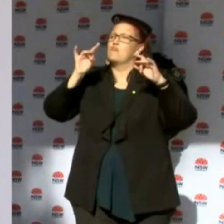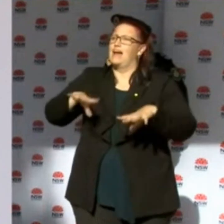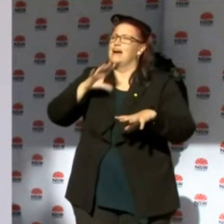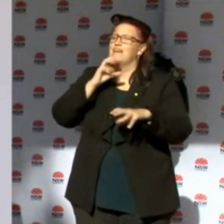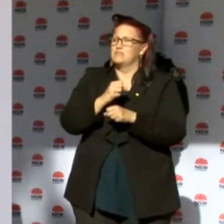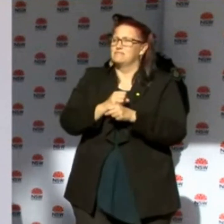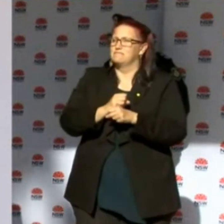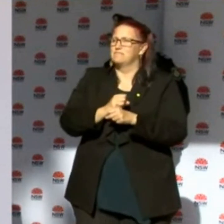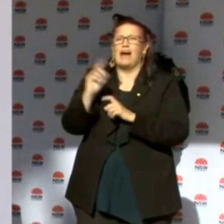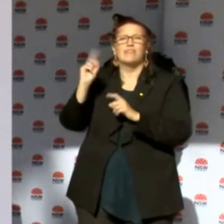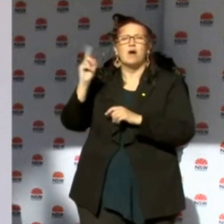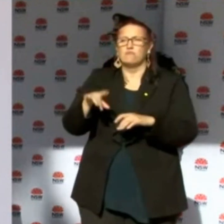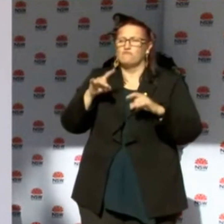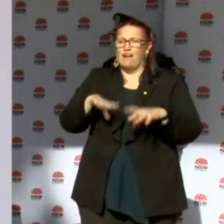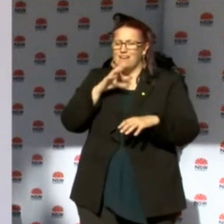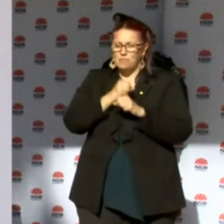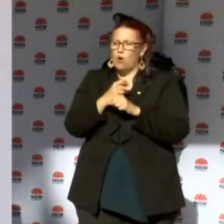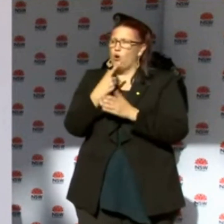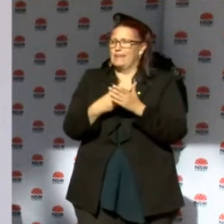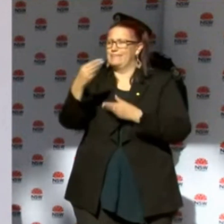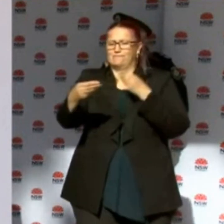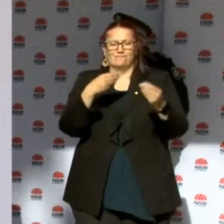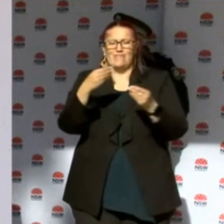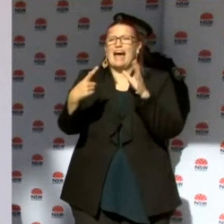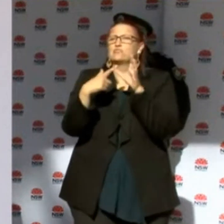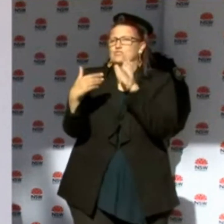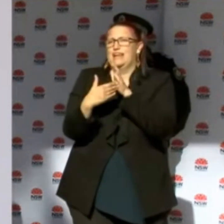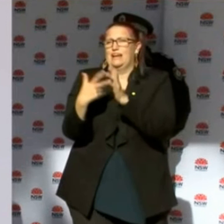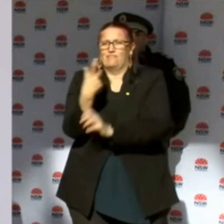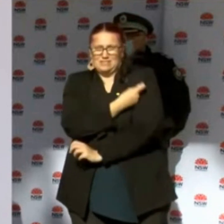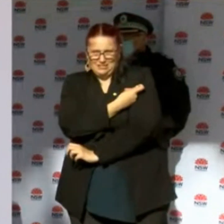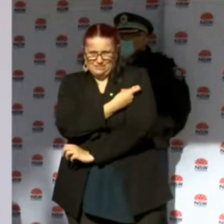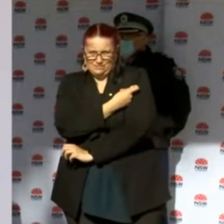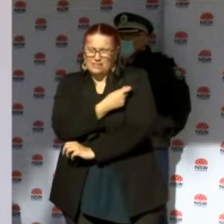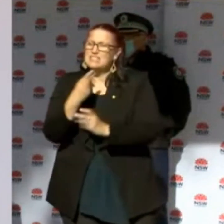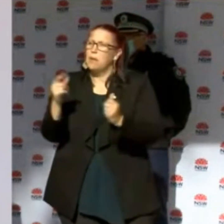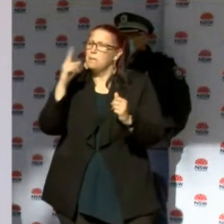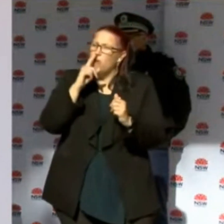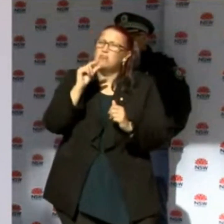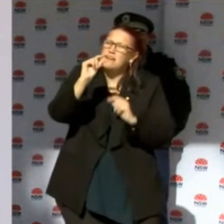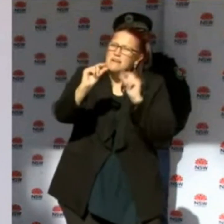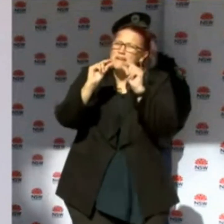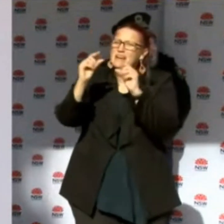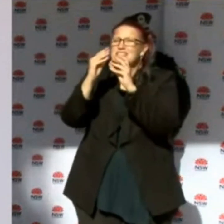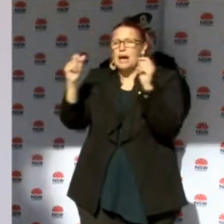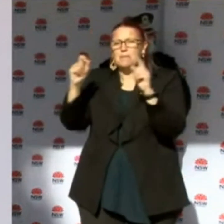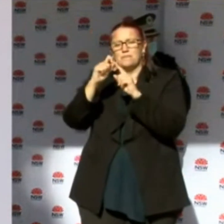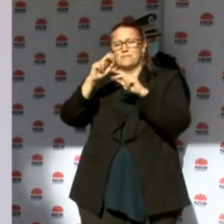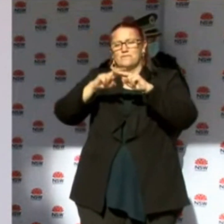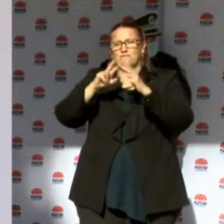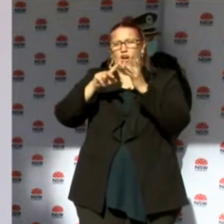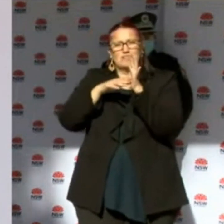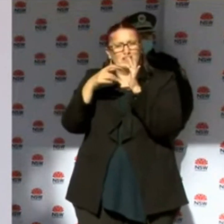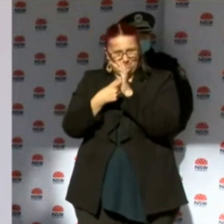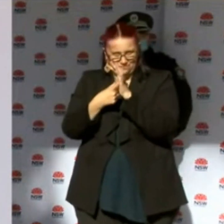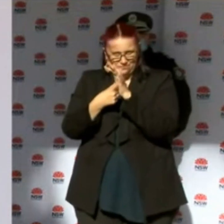getting AstraZeneca vaccine and some doses of Pfizer. So your comment, it may... And clearly the Pfizer is more limited access